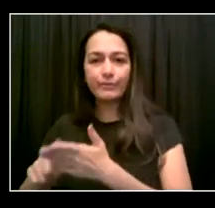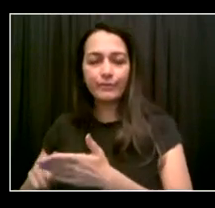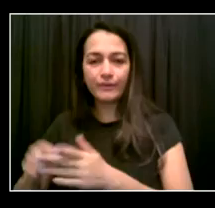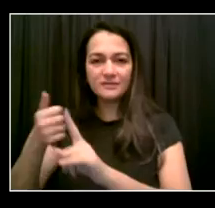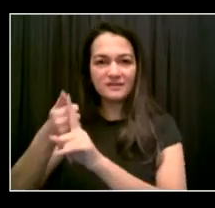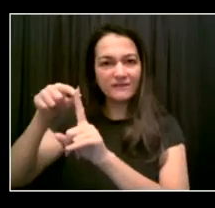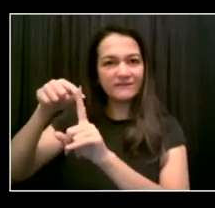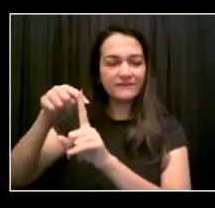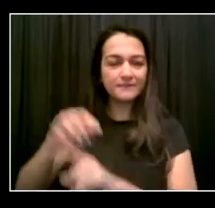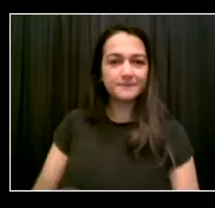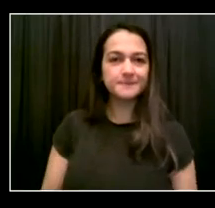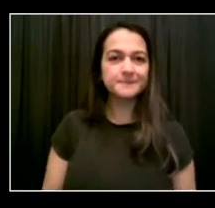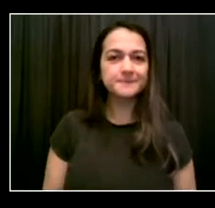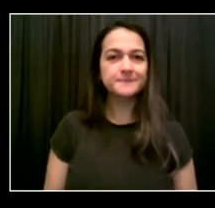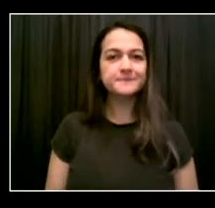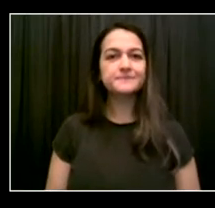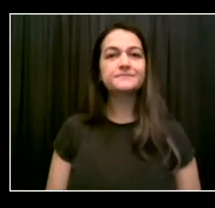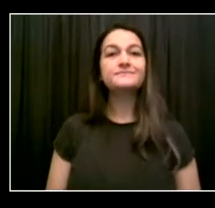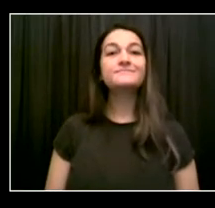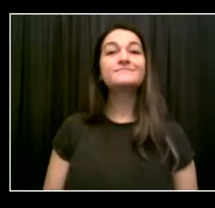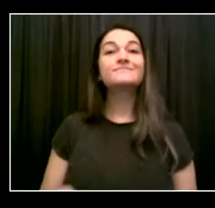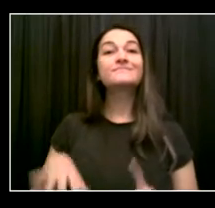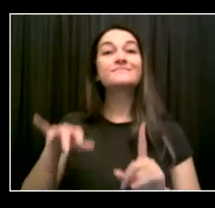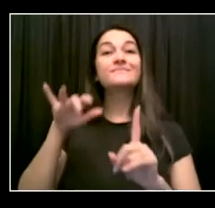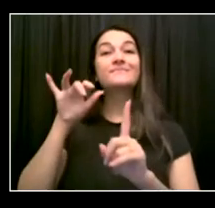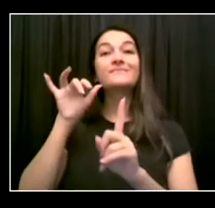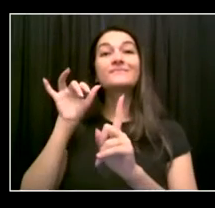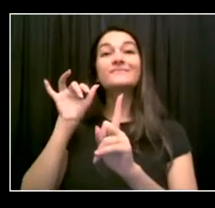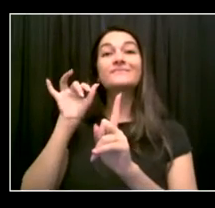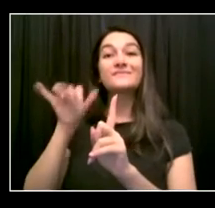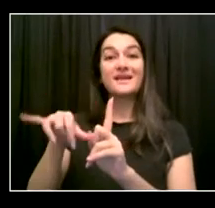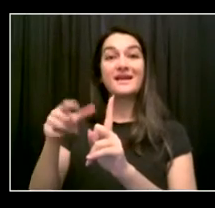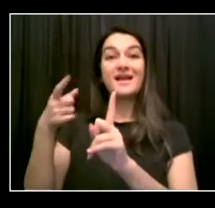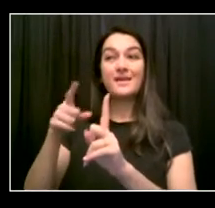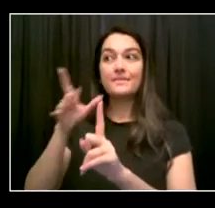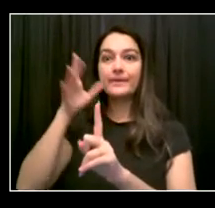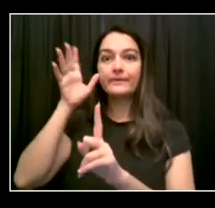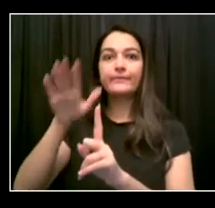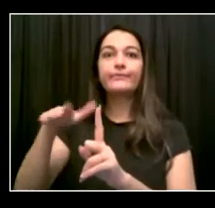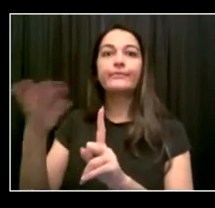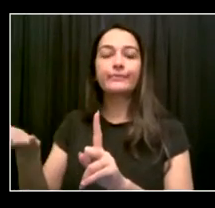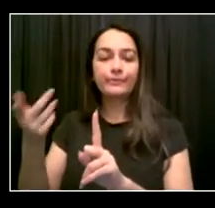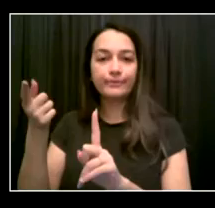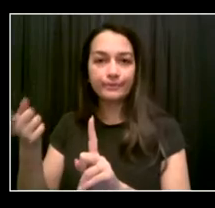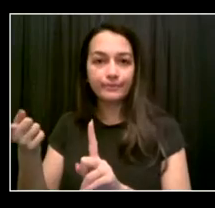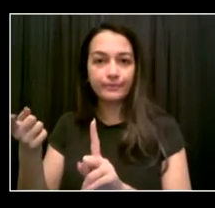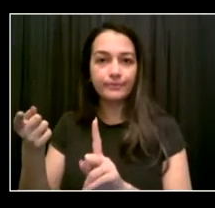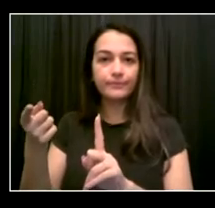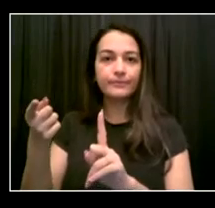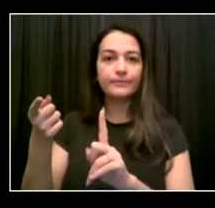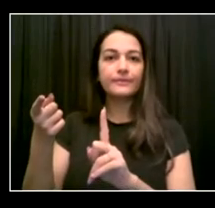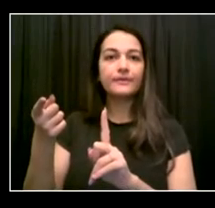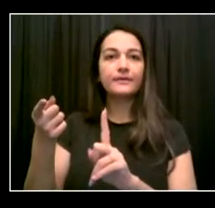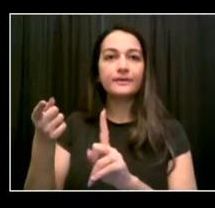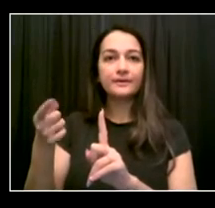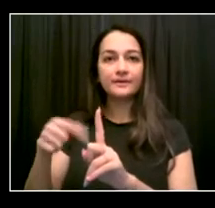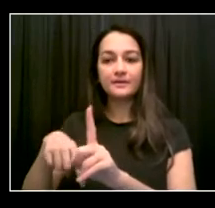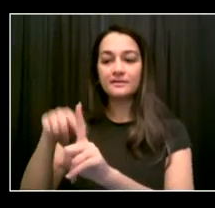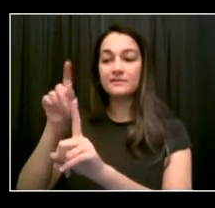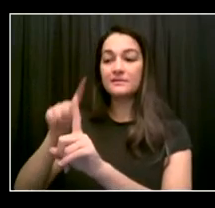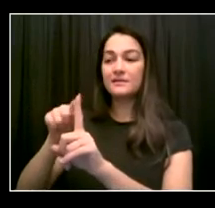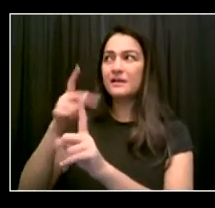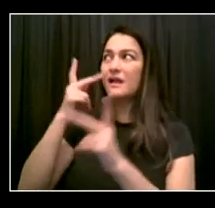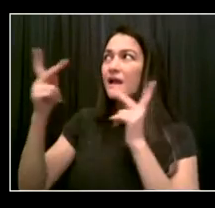she had to not be hospitalized or worse. Within 24 hours last year,